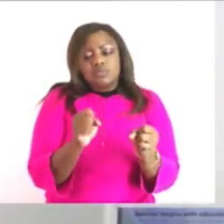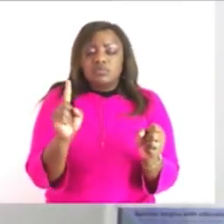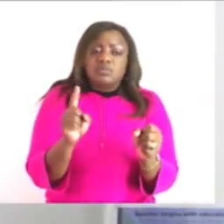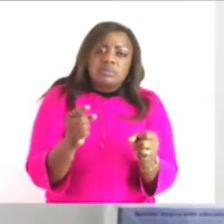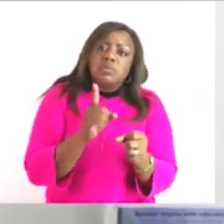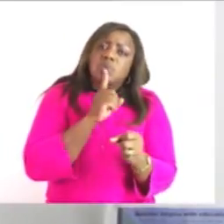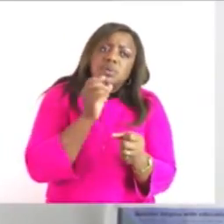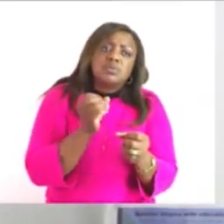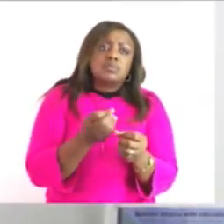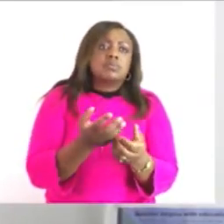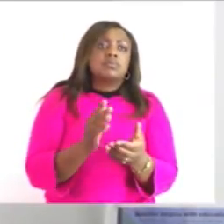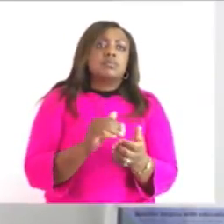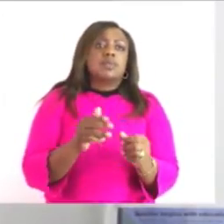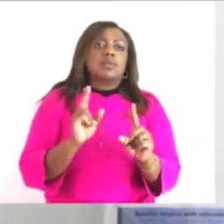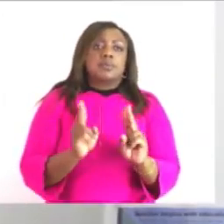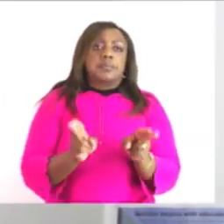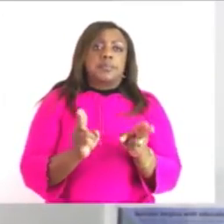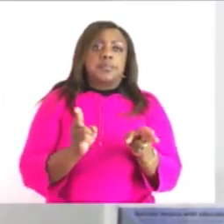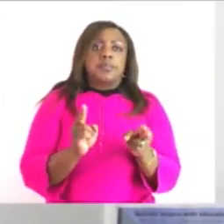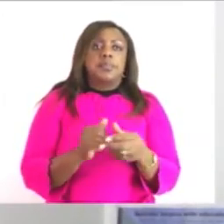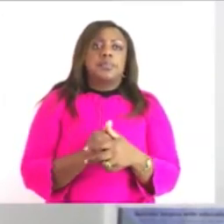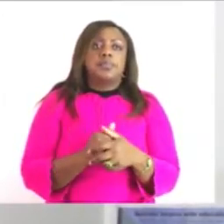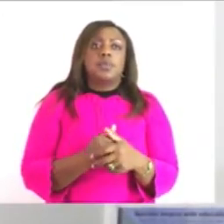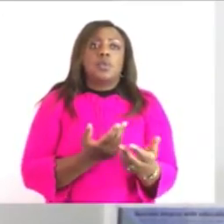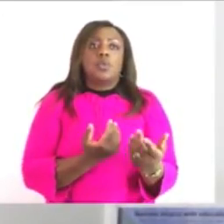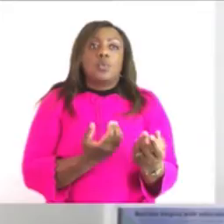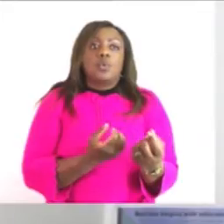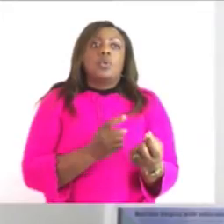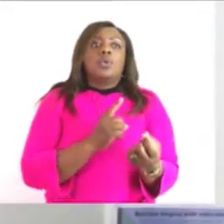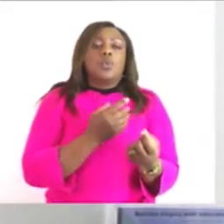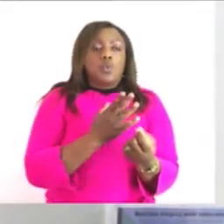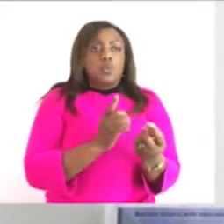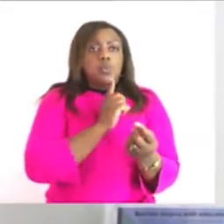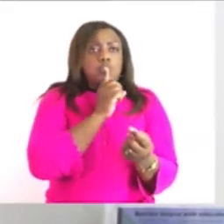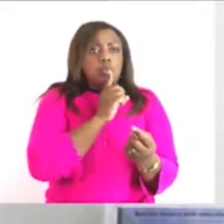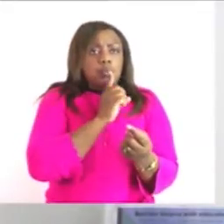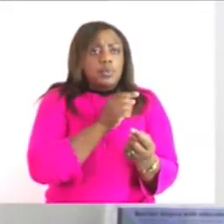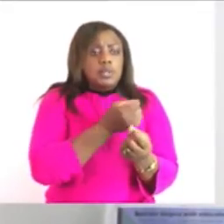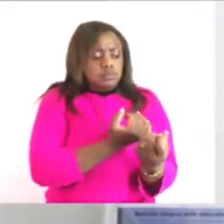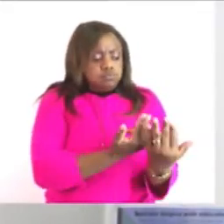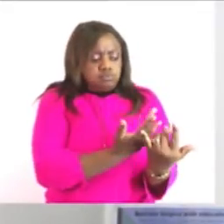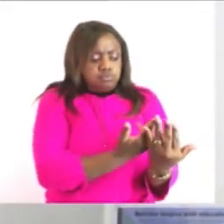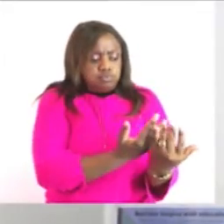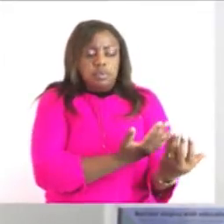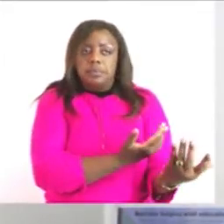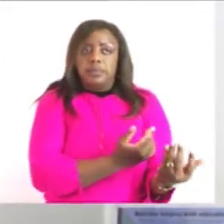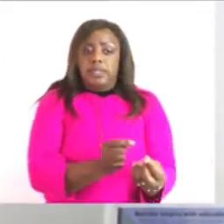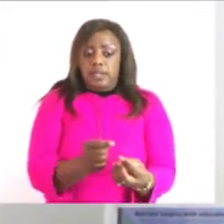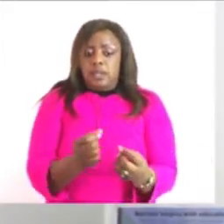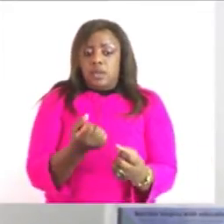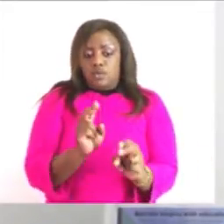and then i'll wait until this water boils we've got a scale here and